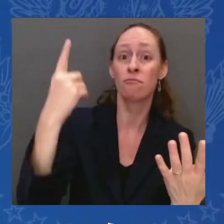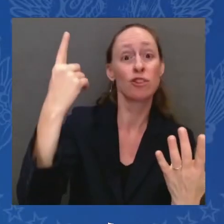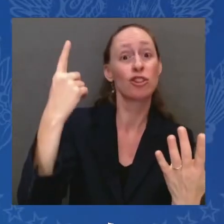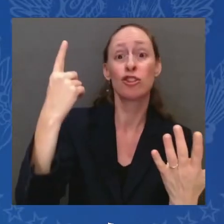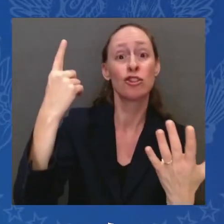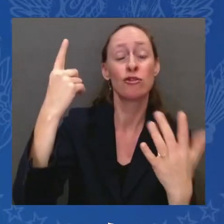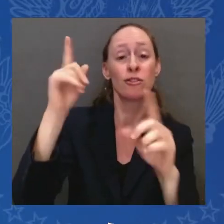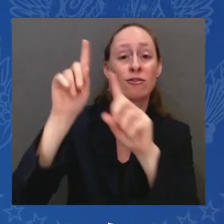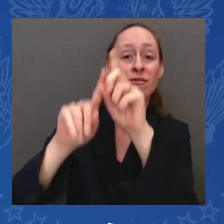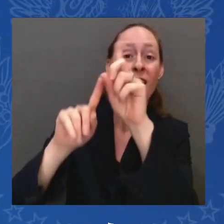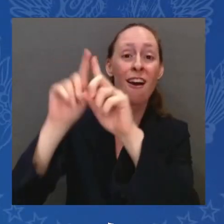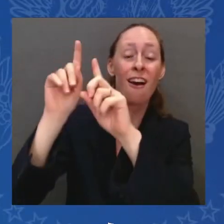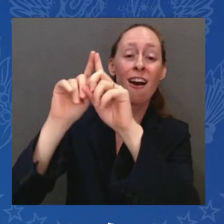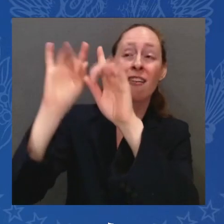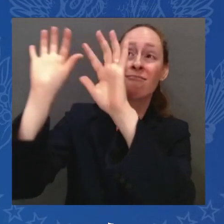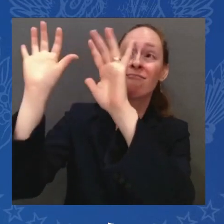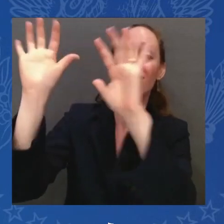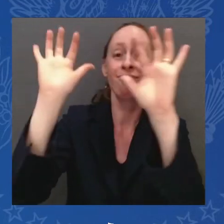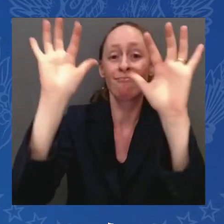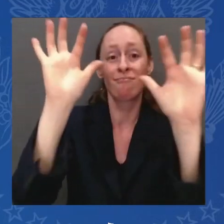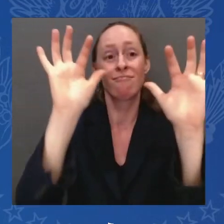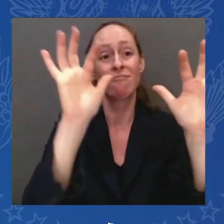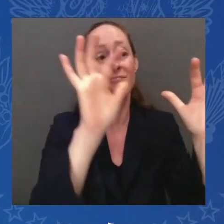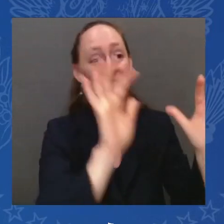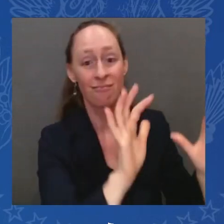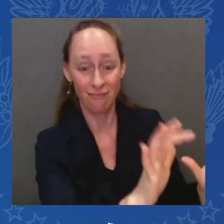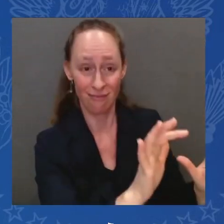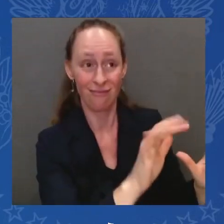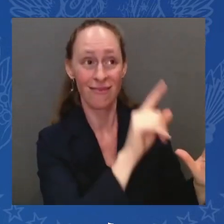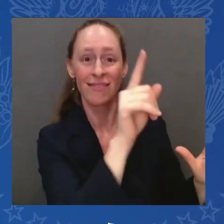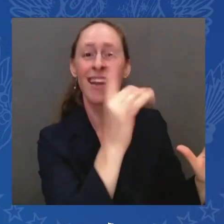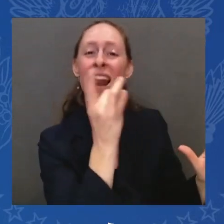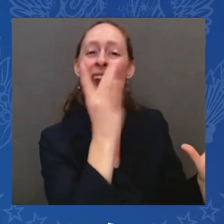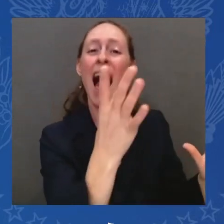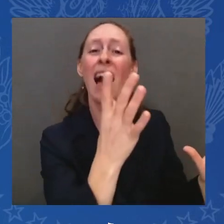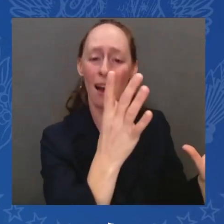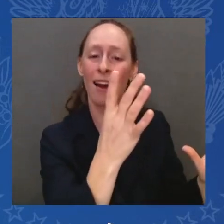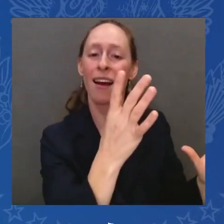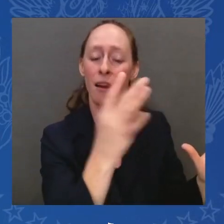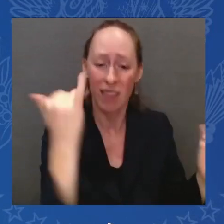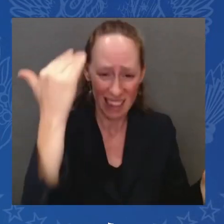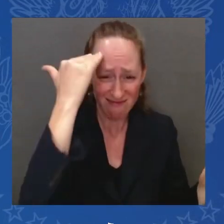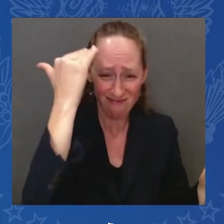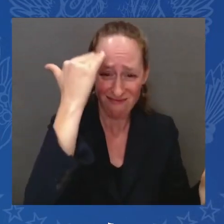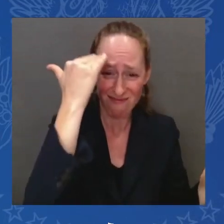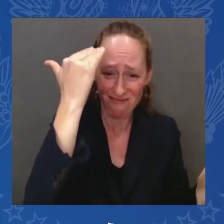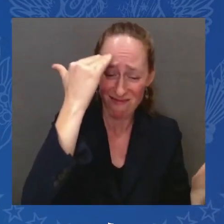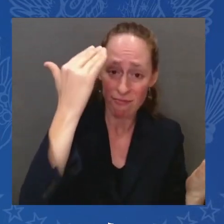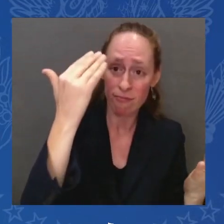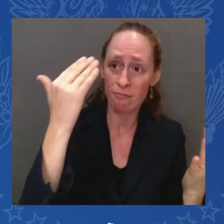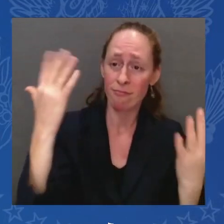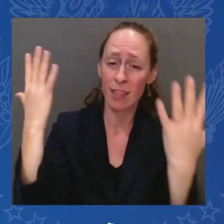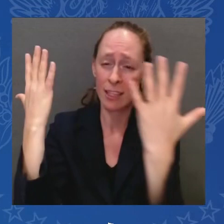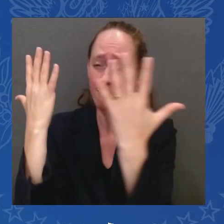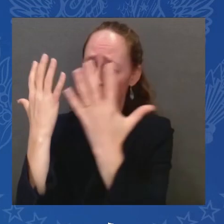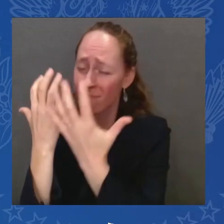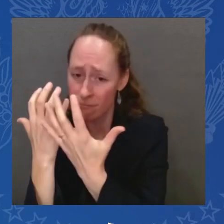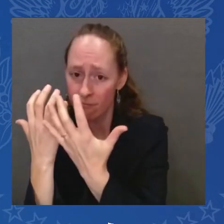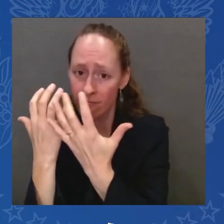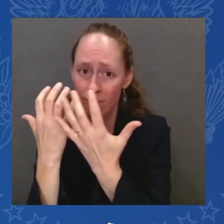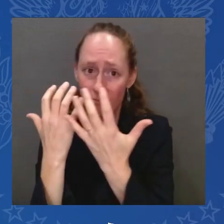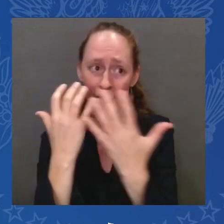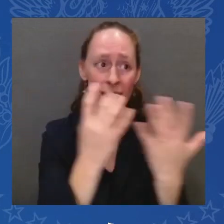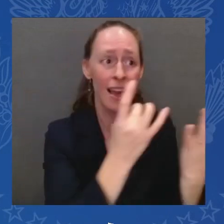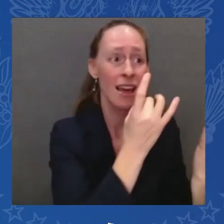light on the earth and separate light from darkness. You know, it's been hard to find that light during the